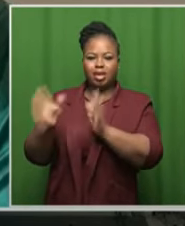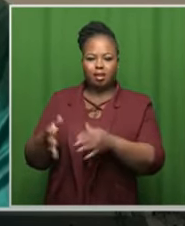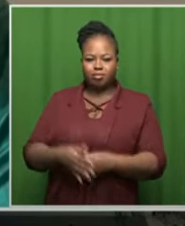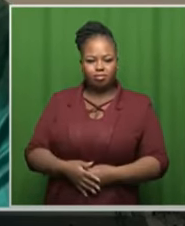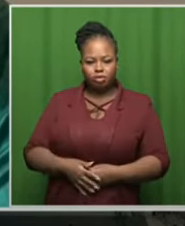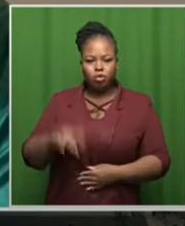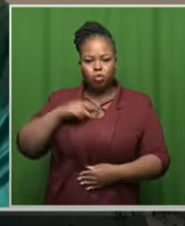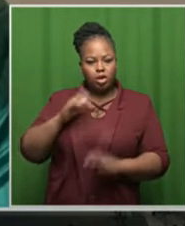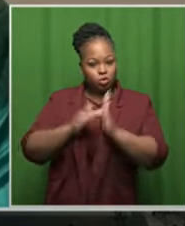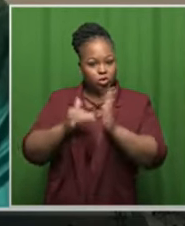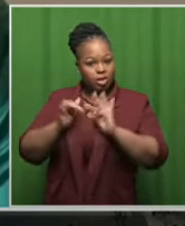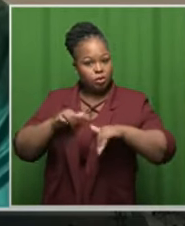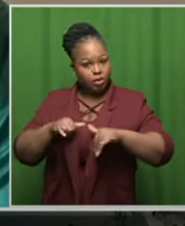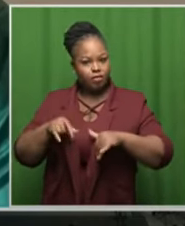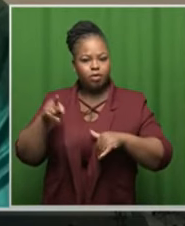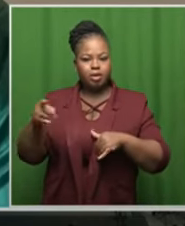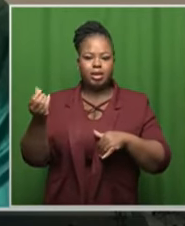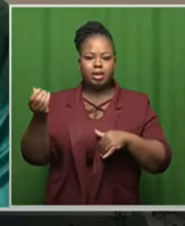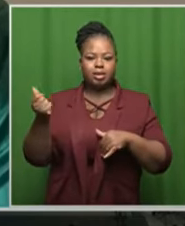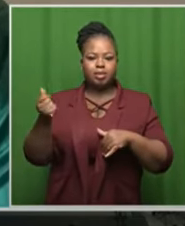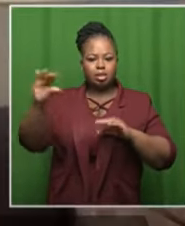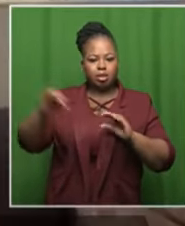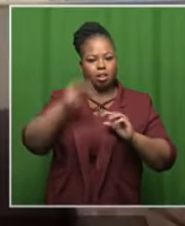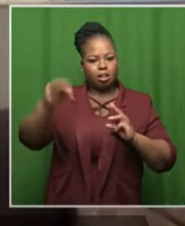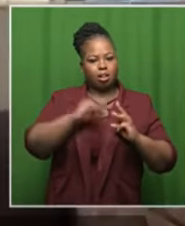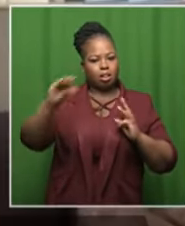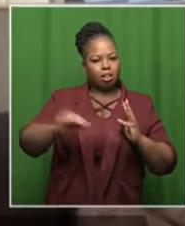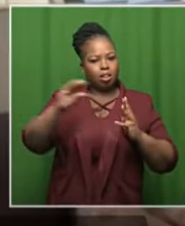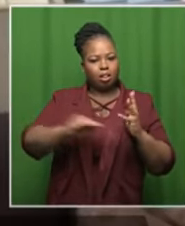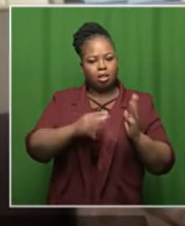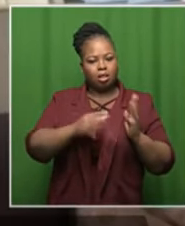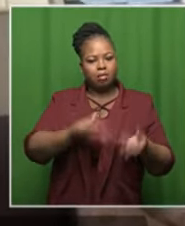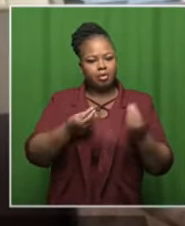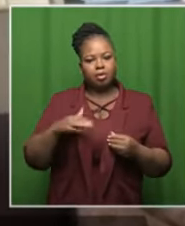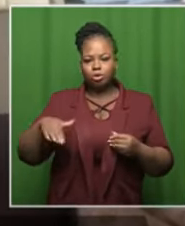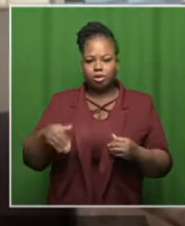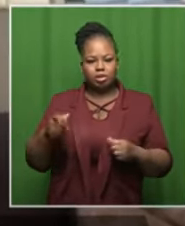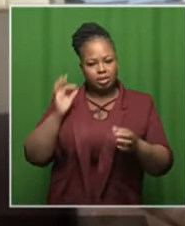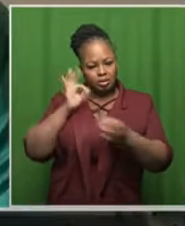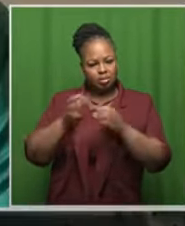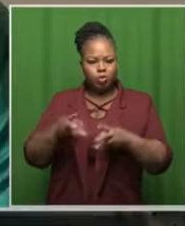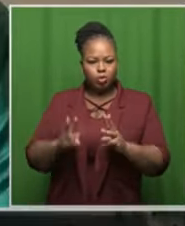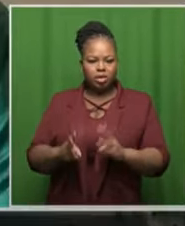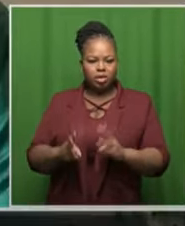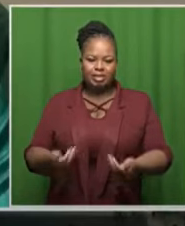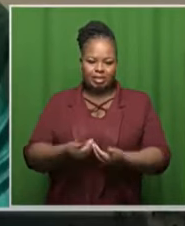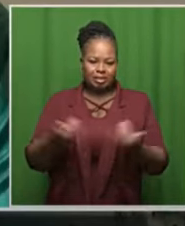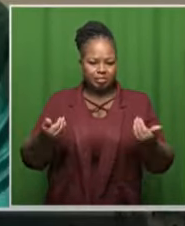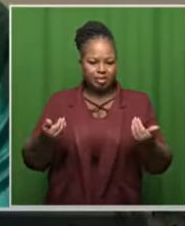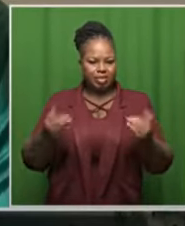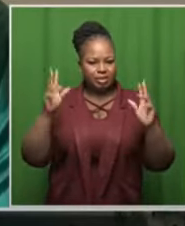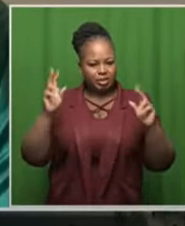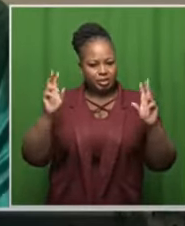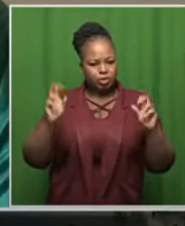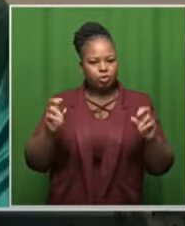about it new zealand is waiting for the money it's not flowing the way that they expected it to flow yes but that's a separate deal but that's a separate